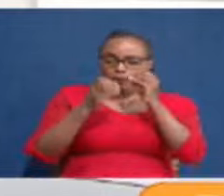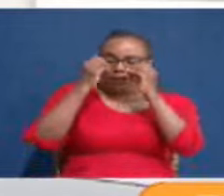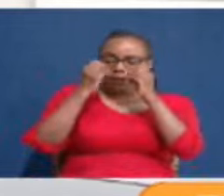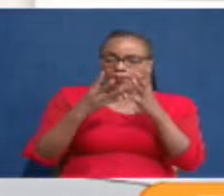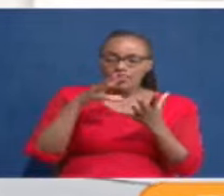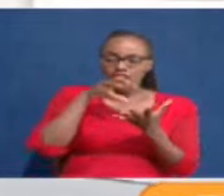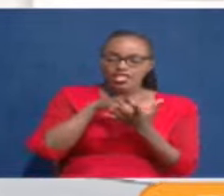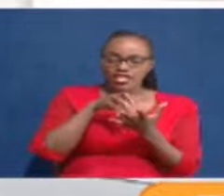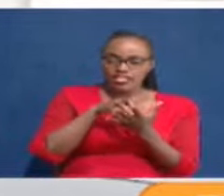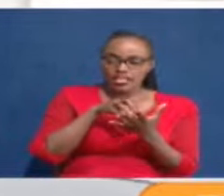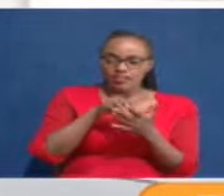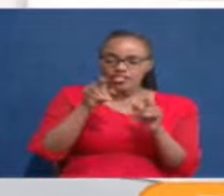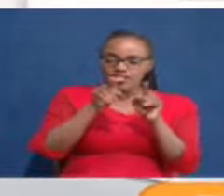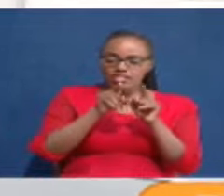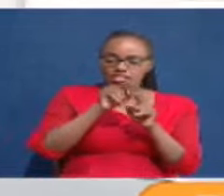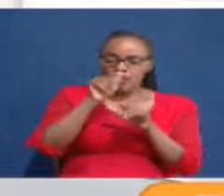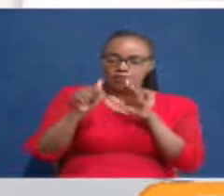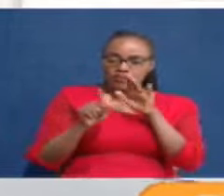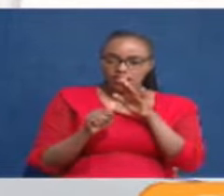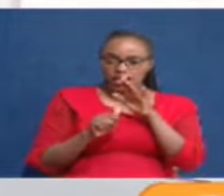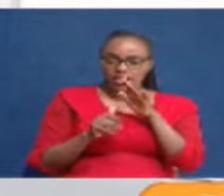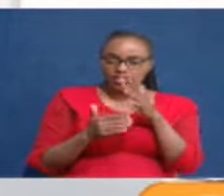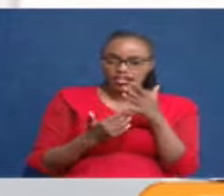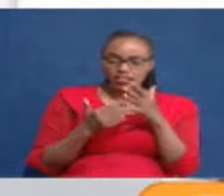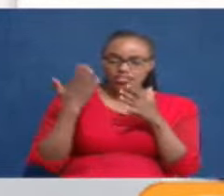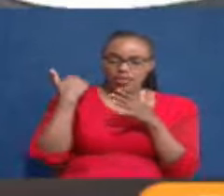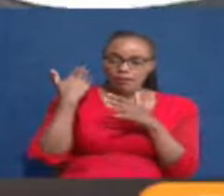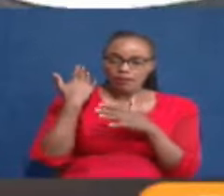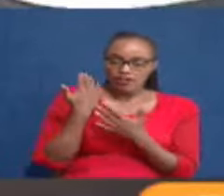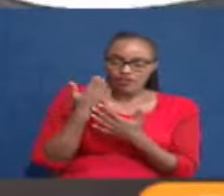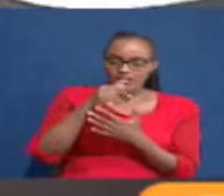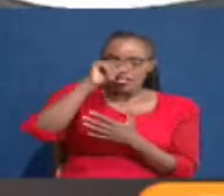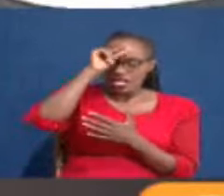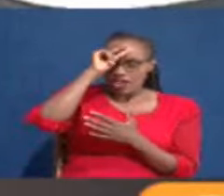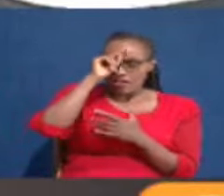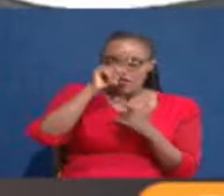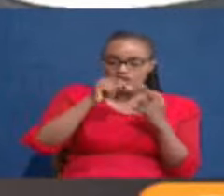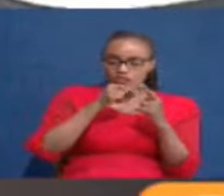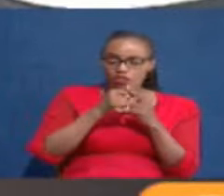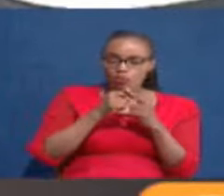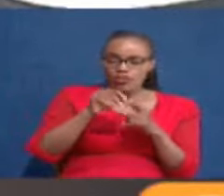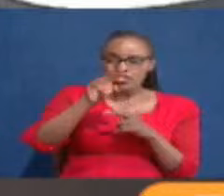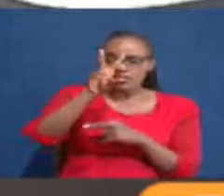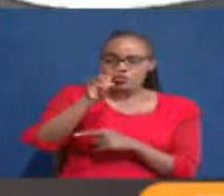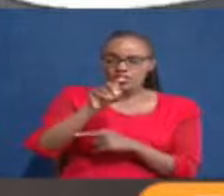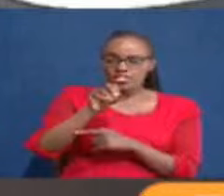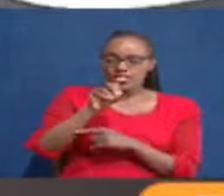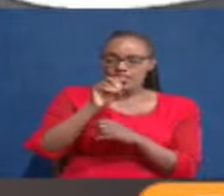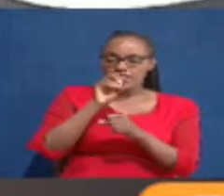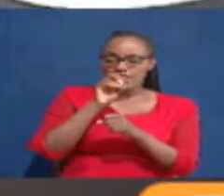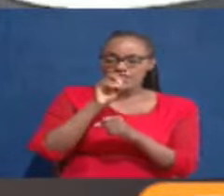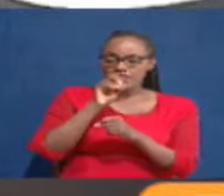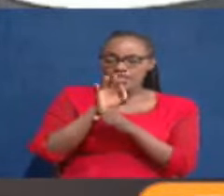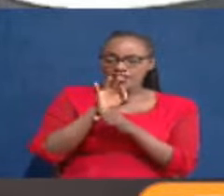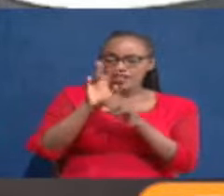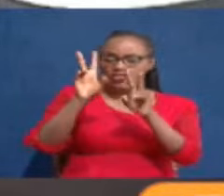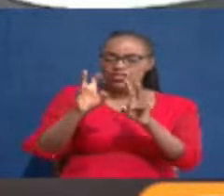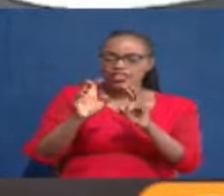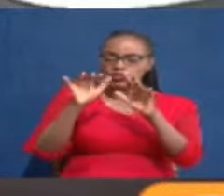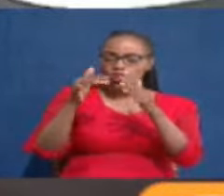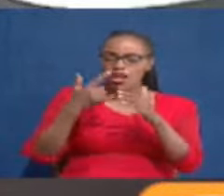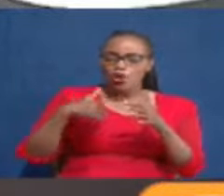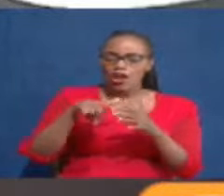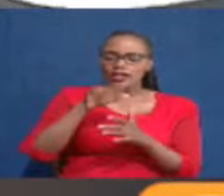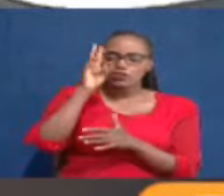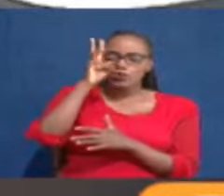cases even under the previous administration since 2013 the issue of how are